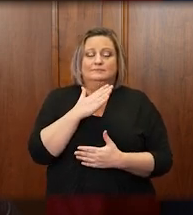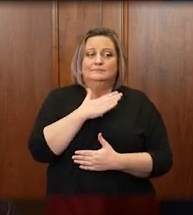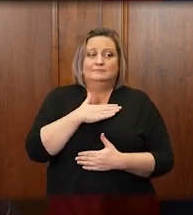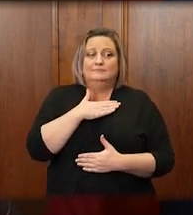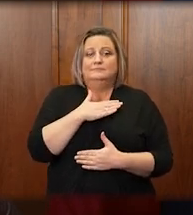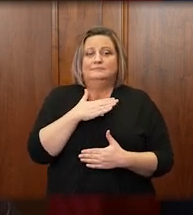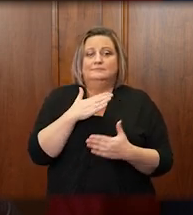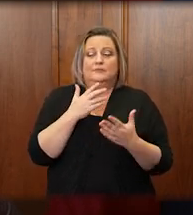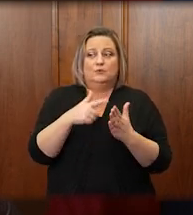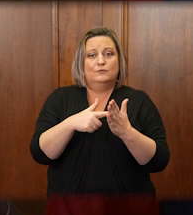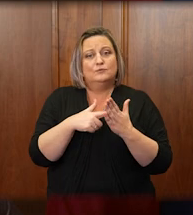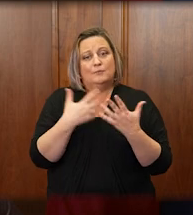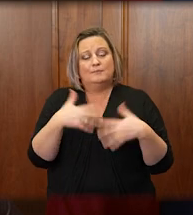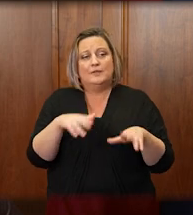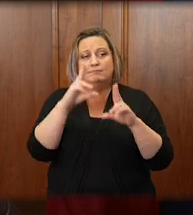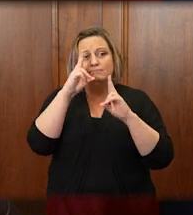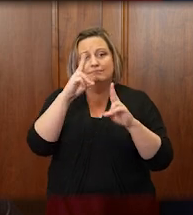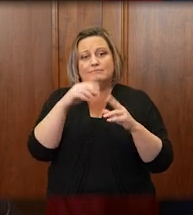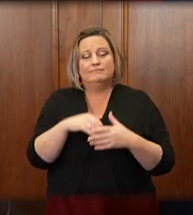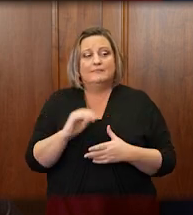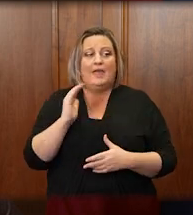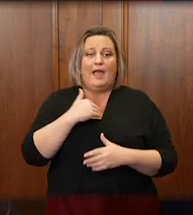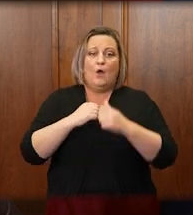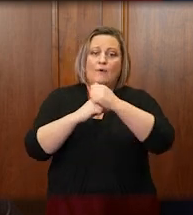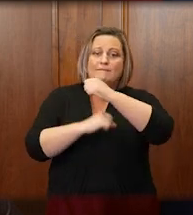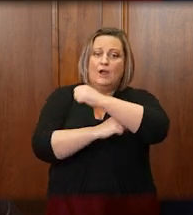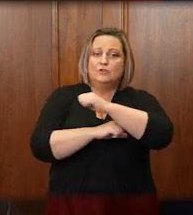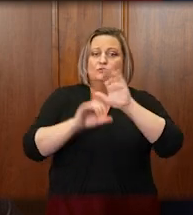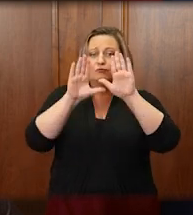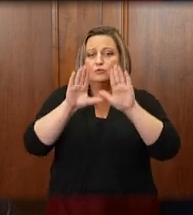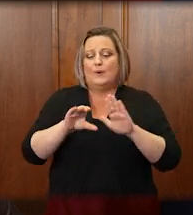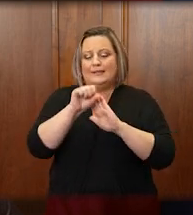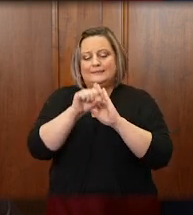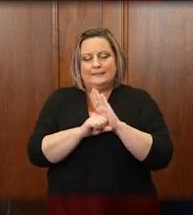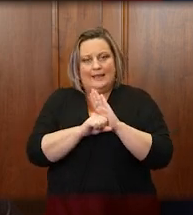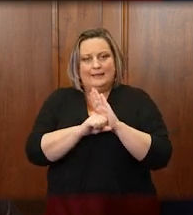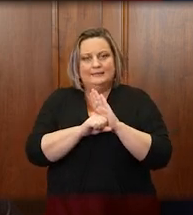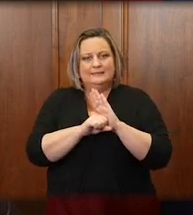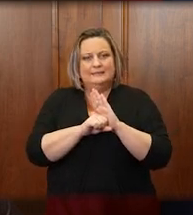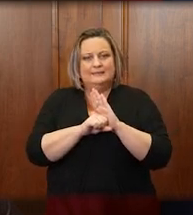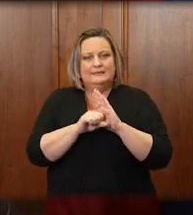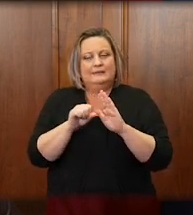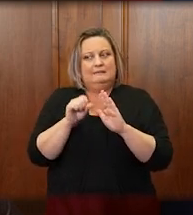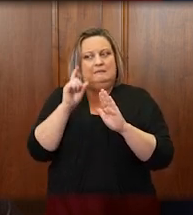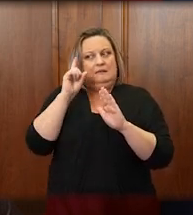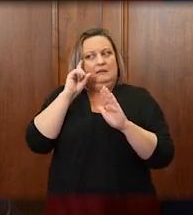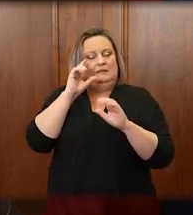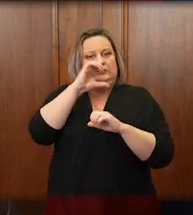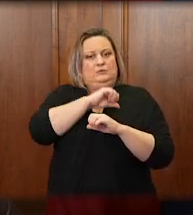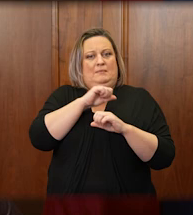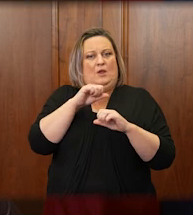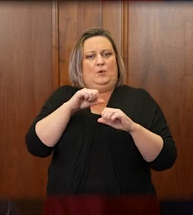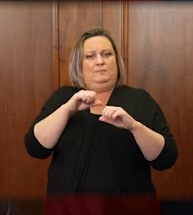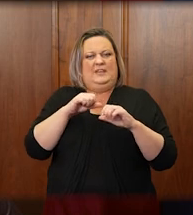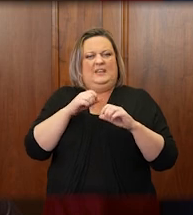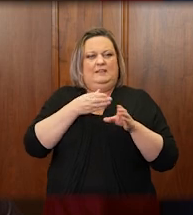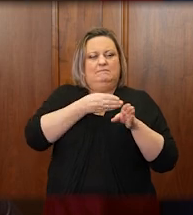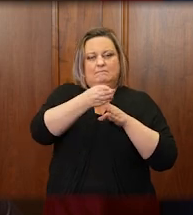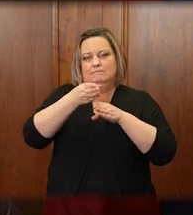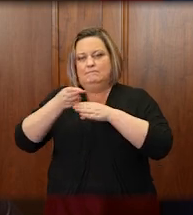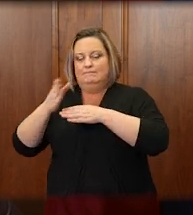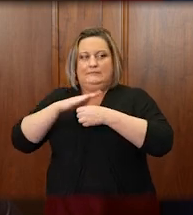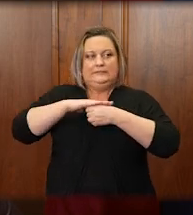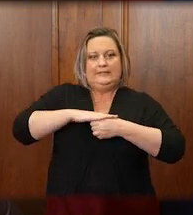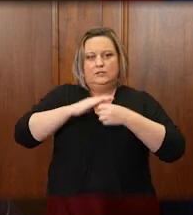The founders of our republic and our great state intended for there to be tension between the branches of government so that we would all be